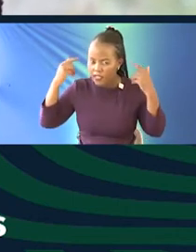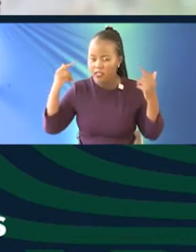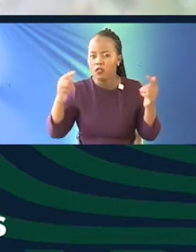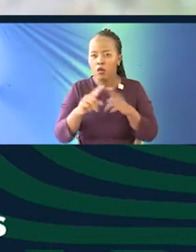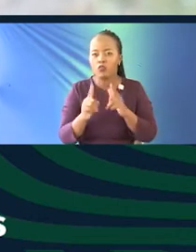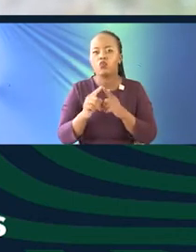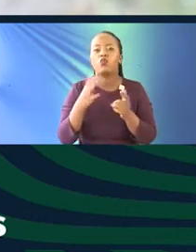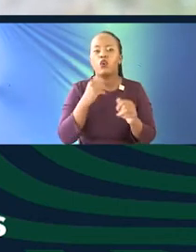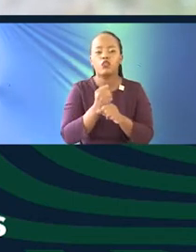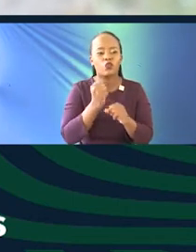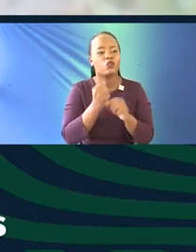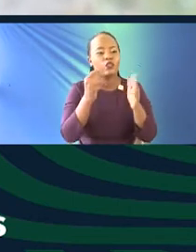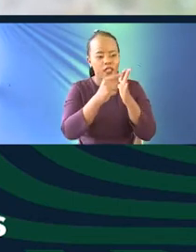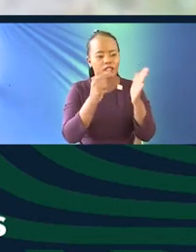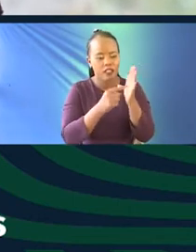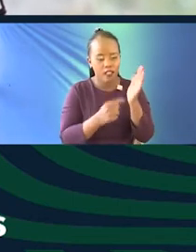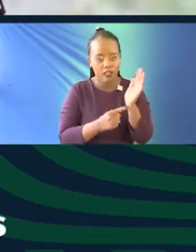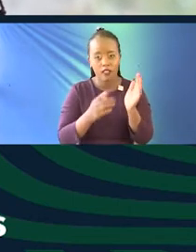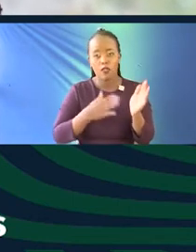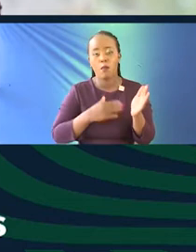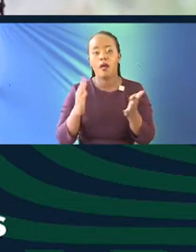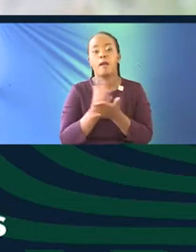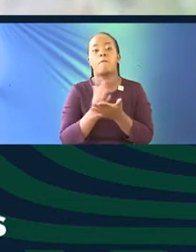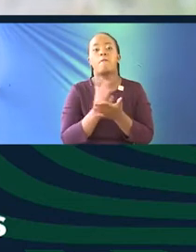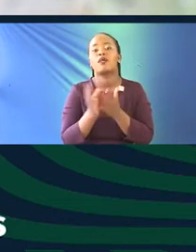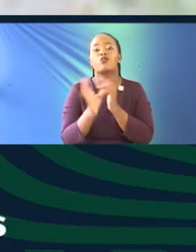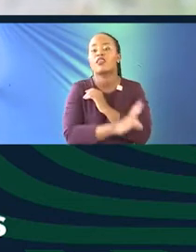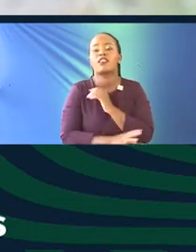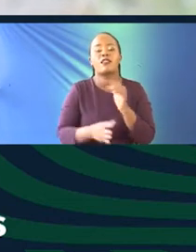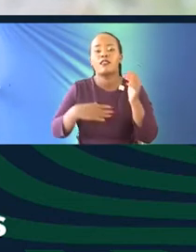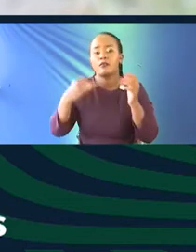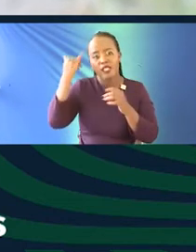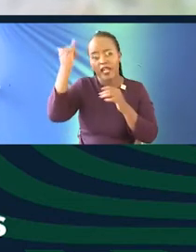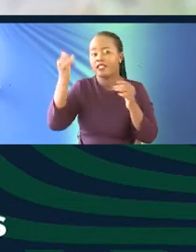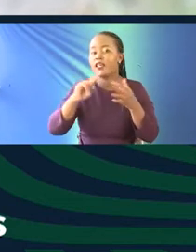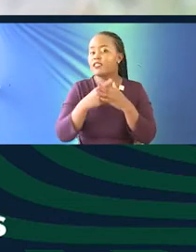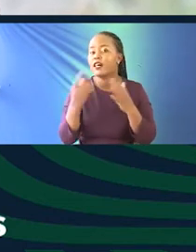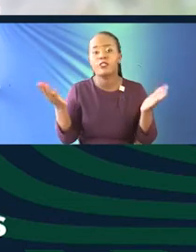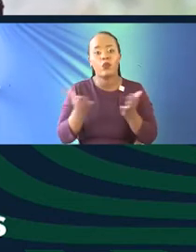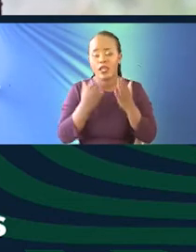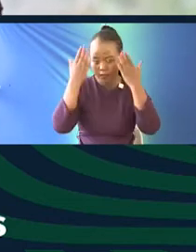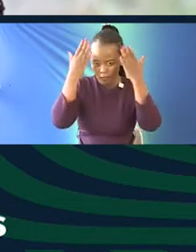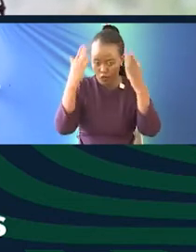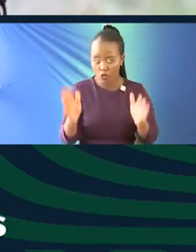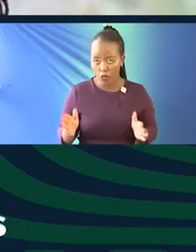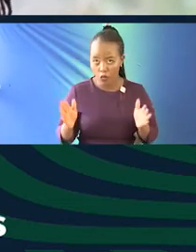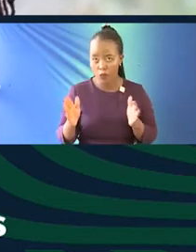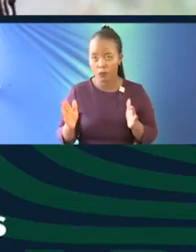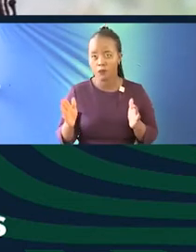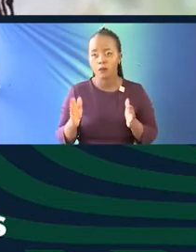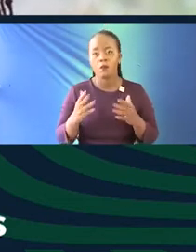love to be able to do that in my part of the country, I have no idea where to start but that sounds completely fascinating.